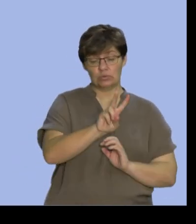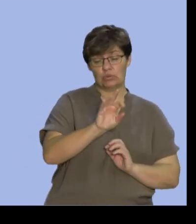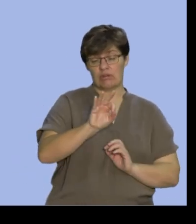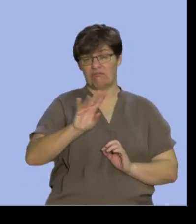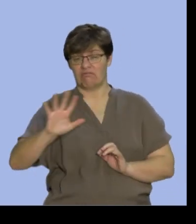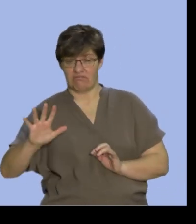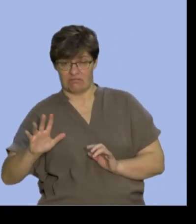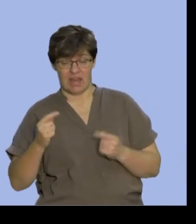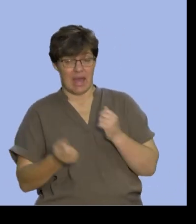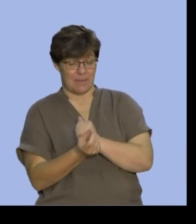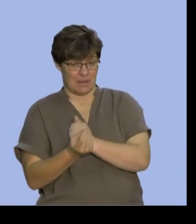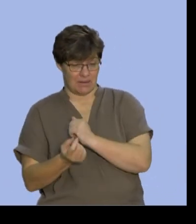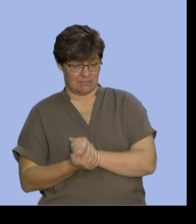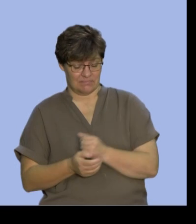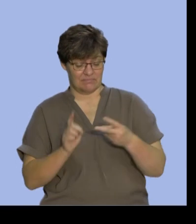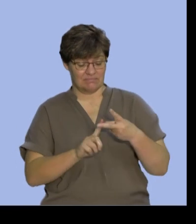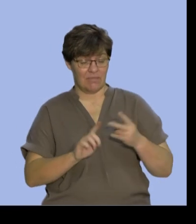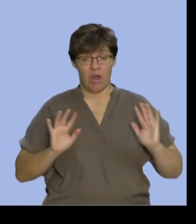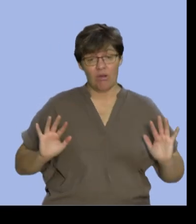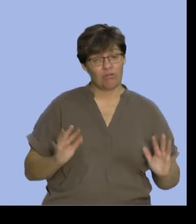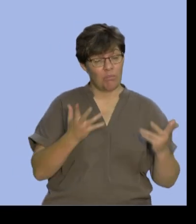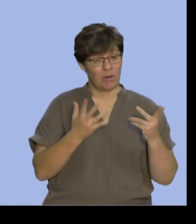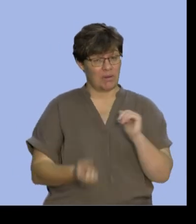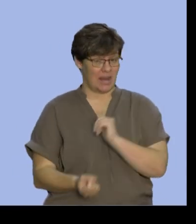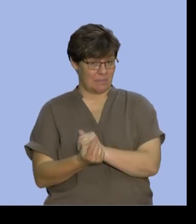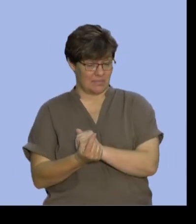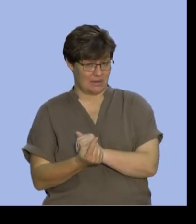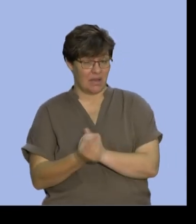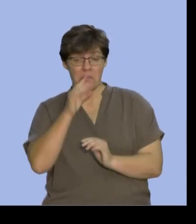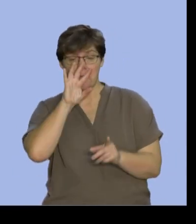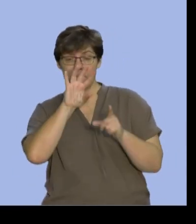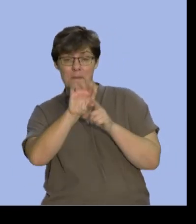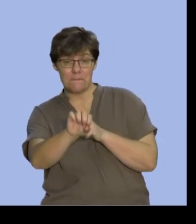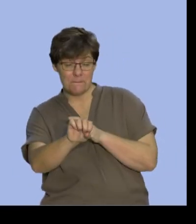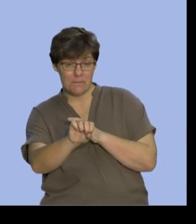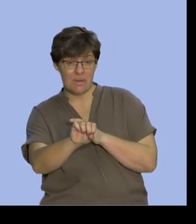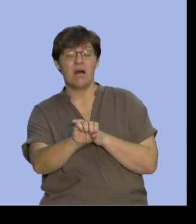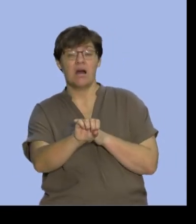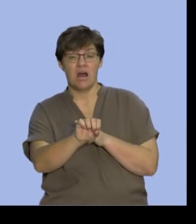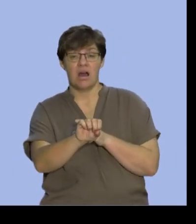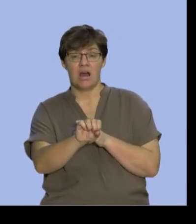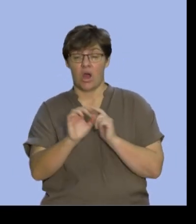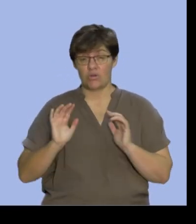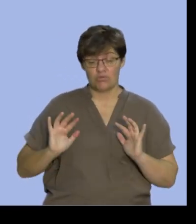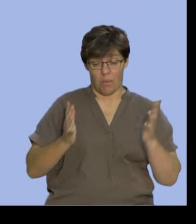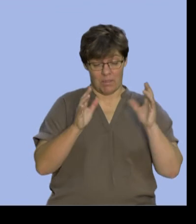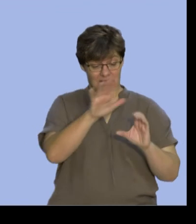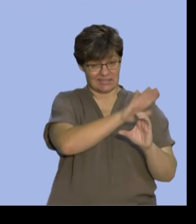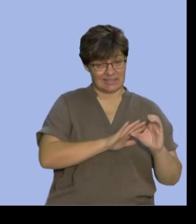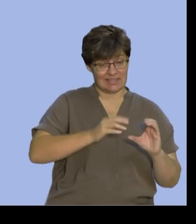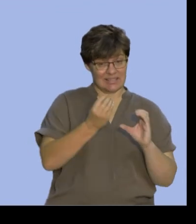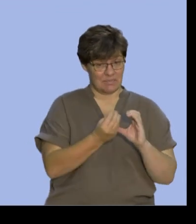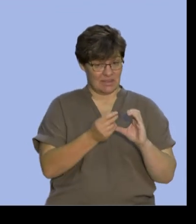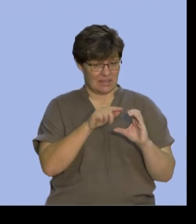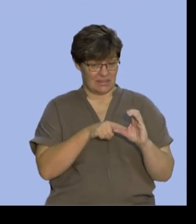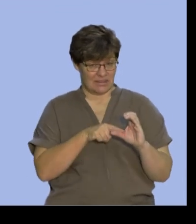spoken about complementary events where we recognized that to find the complement of something the complement